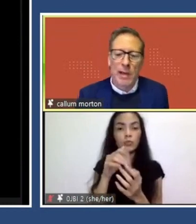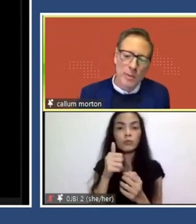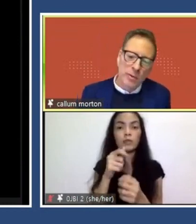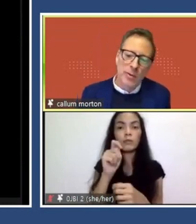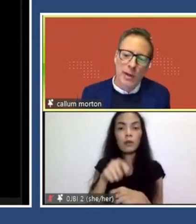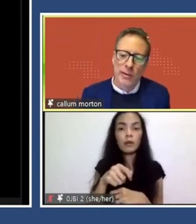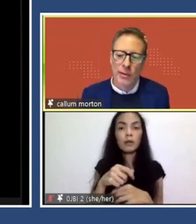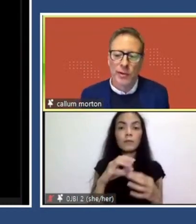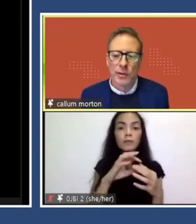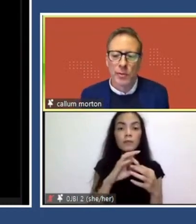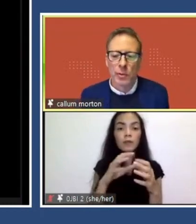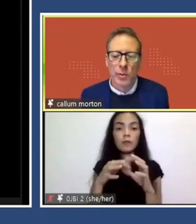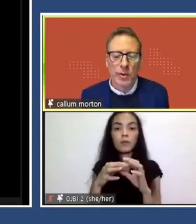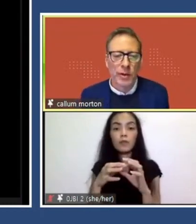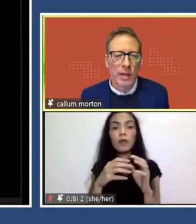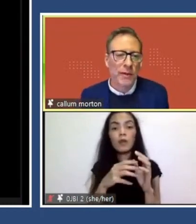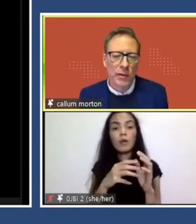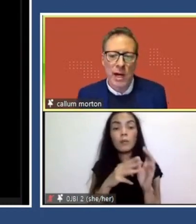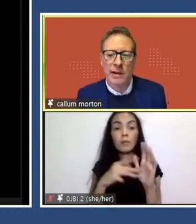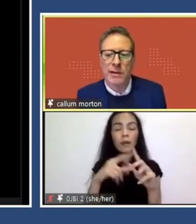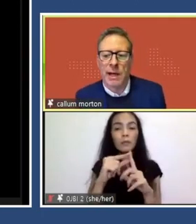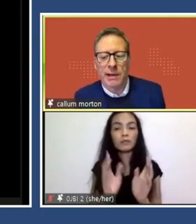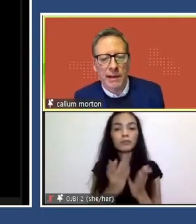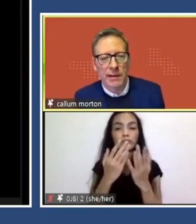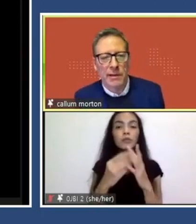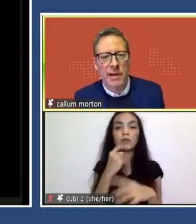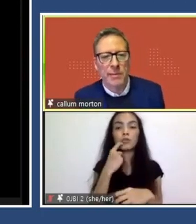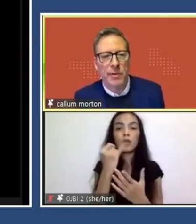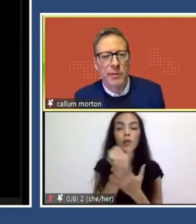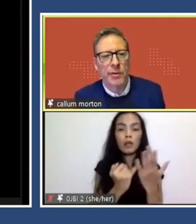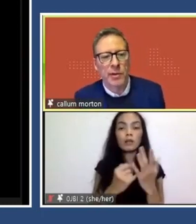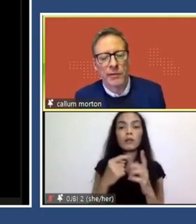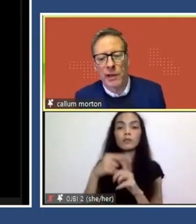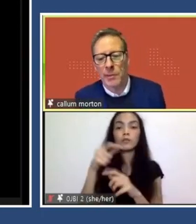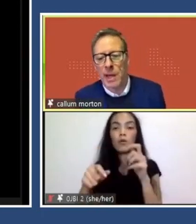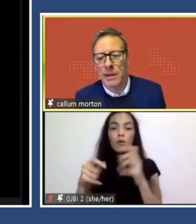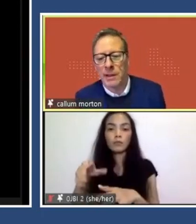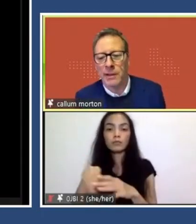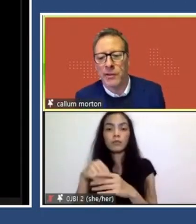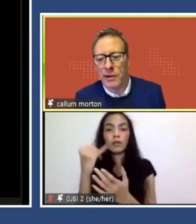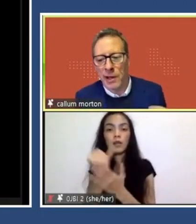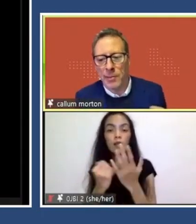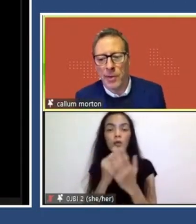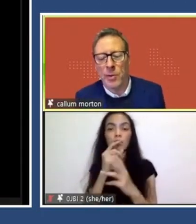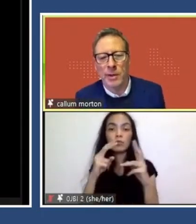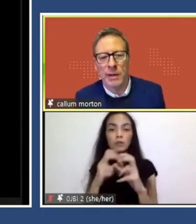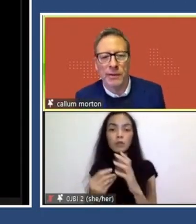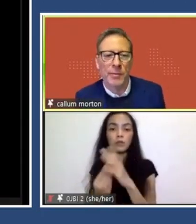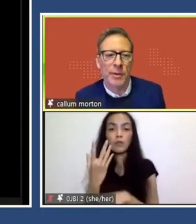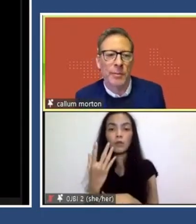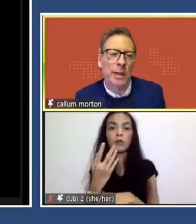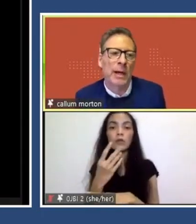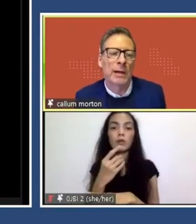So MAP was established in 2013 to work with individual artists and artist-led teams to research, develop and indeed translate